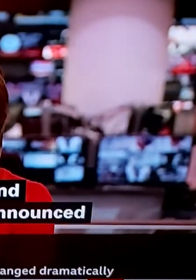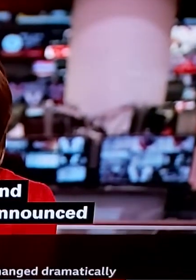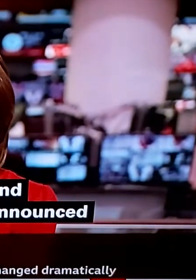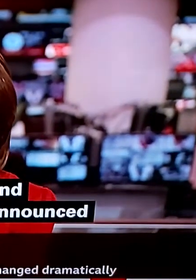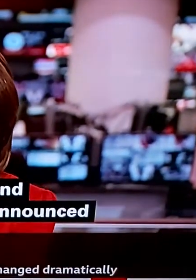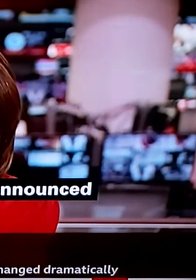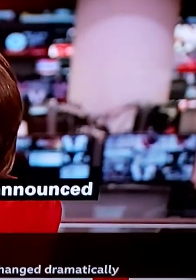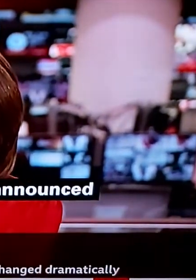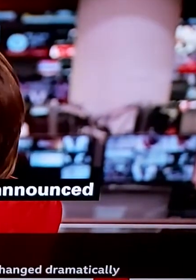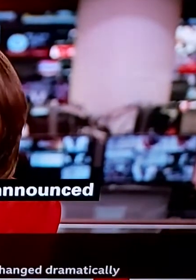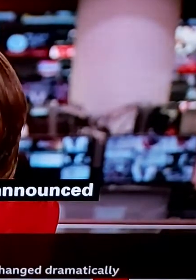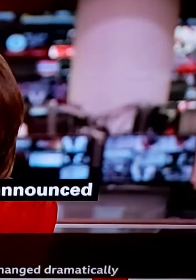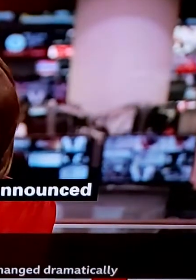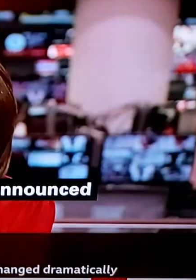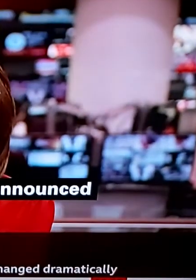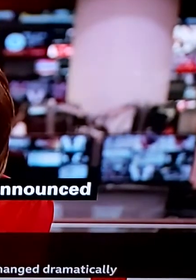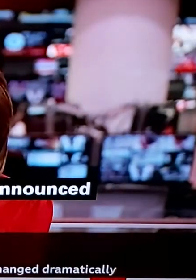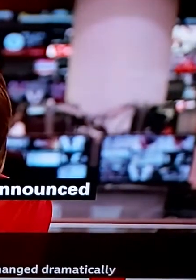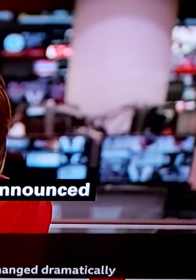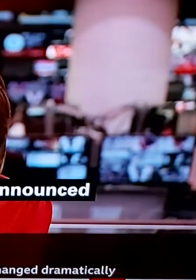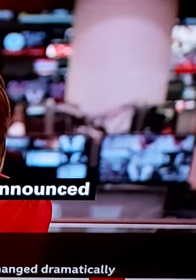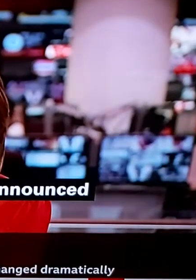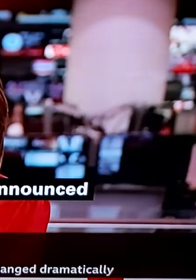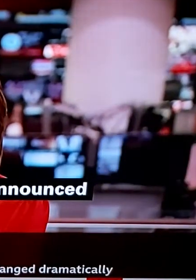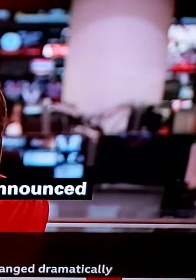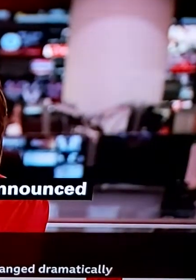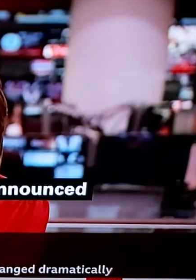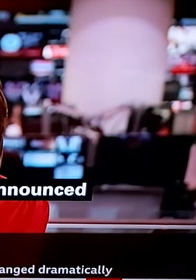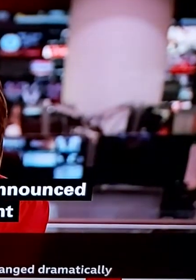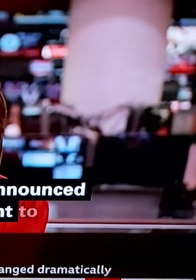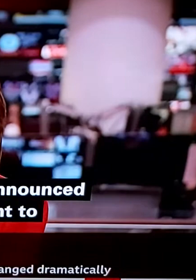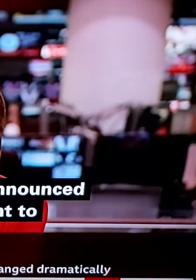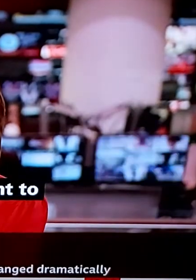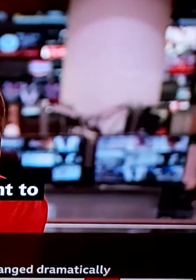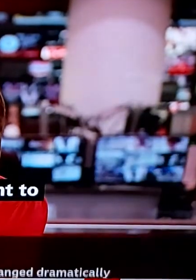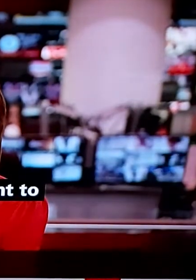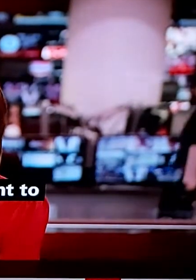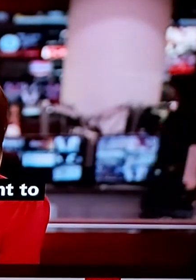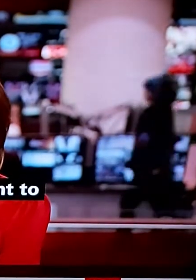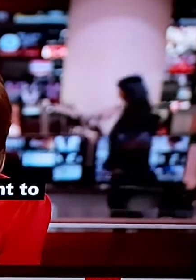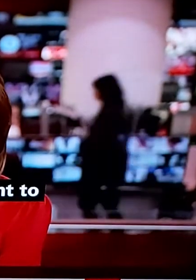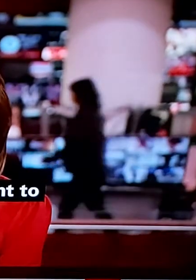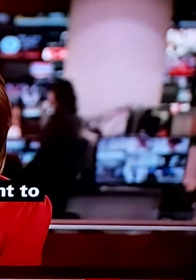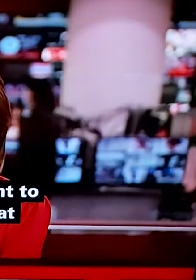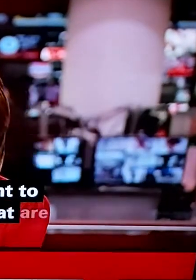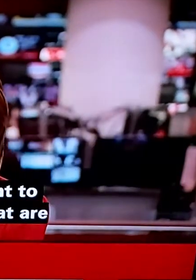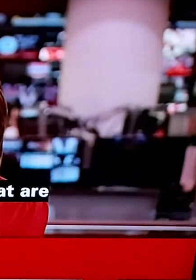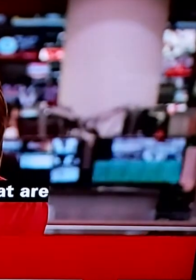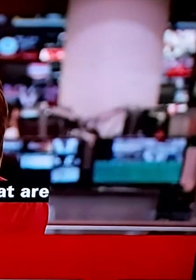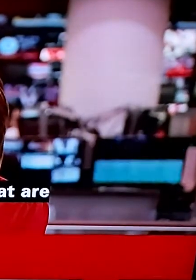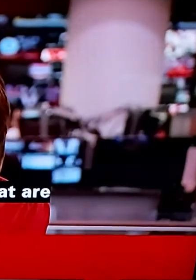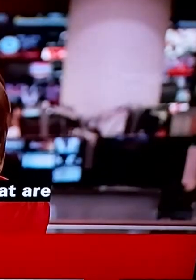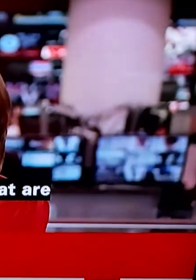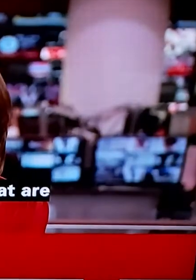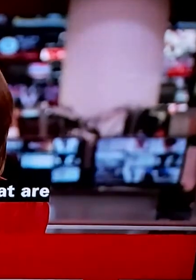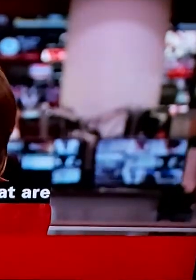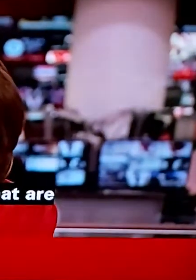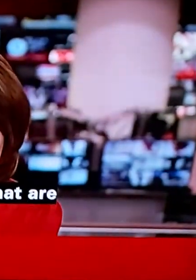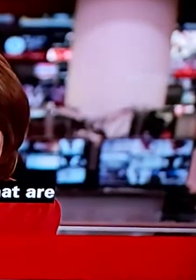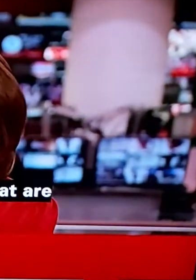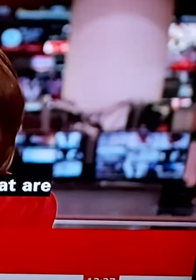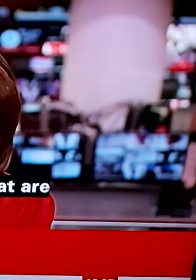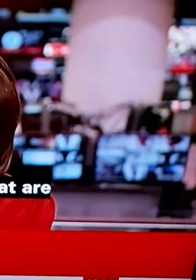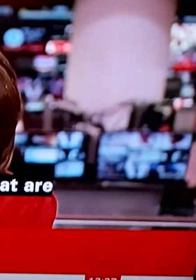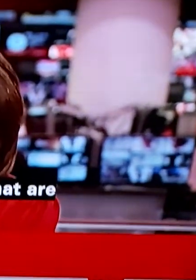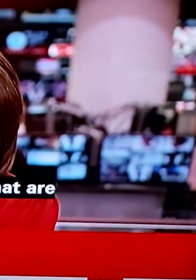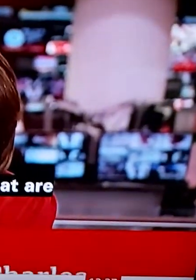I just want to bring you a couple of lines that are breaking here at the BBC to tell you about. One is about